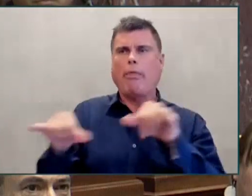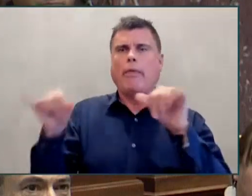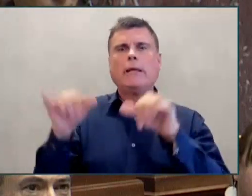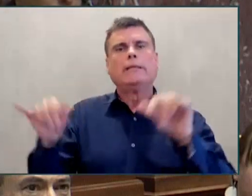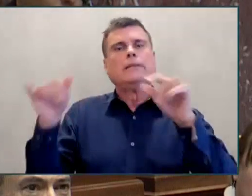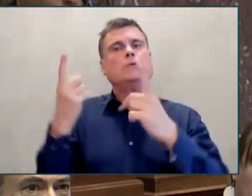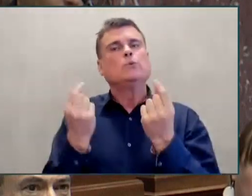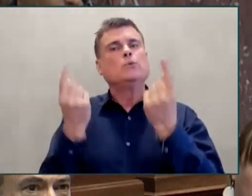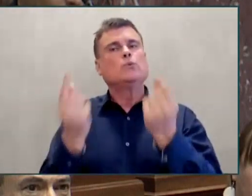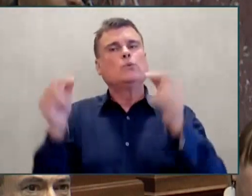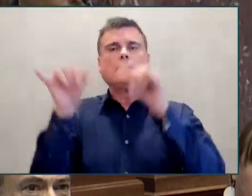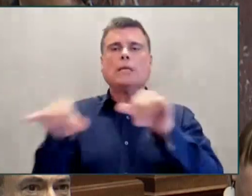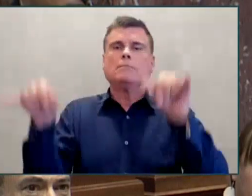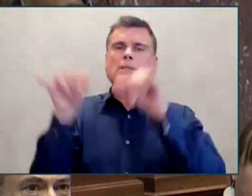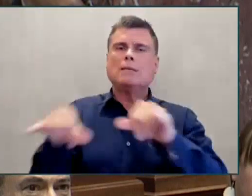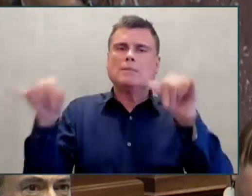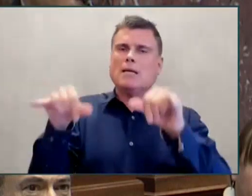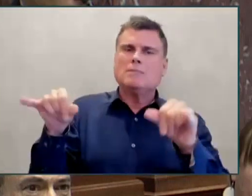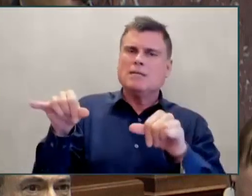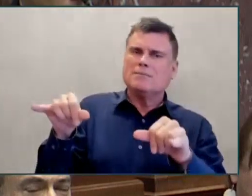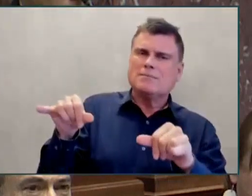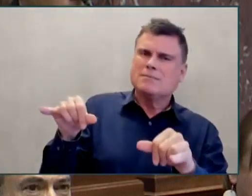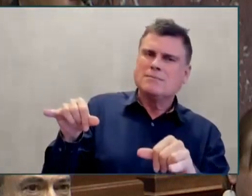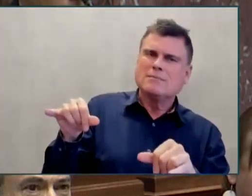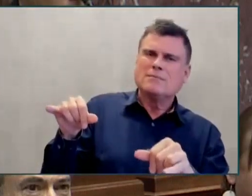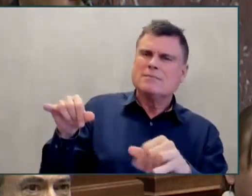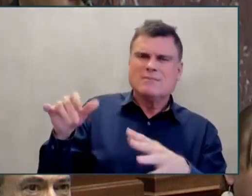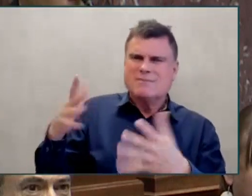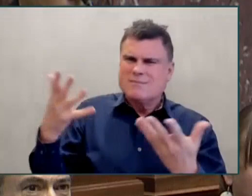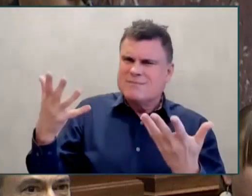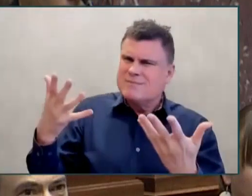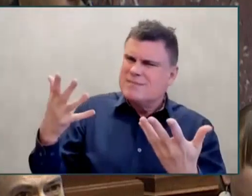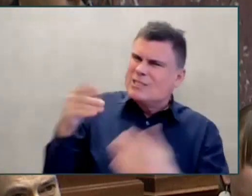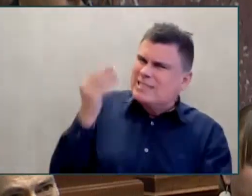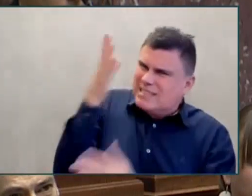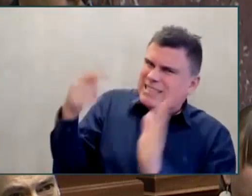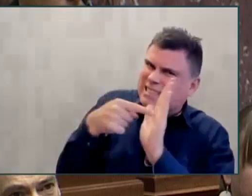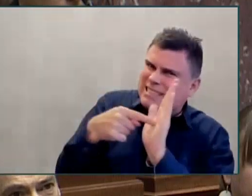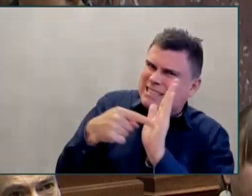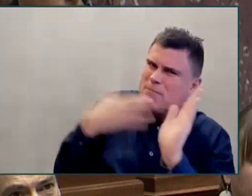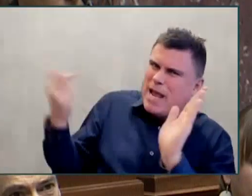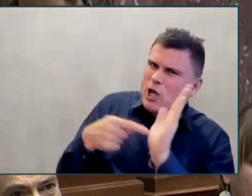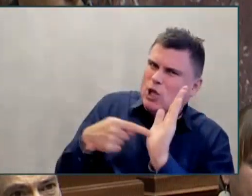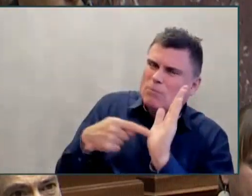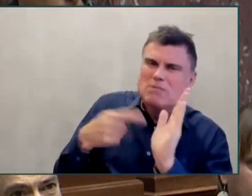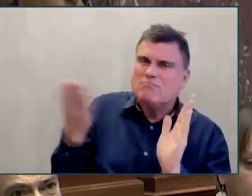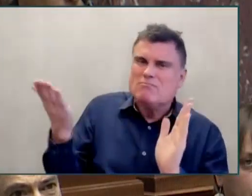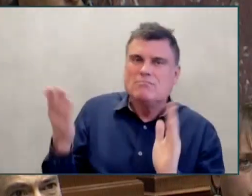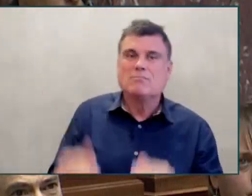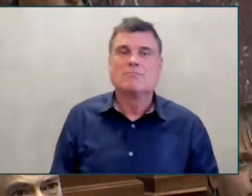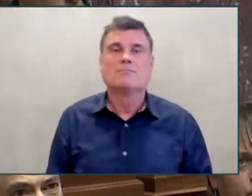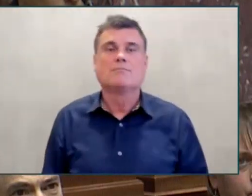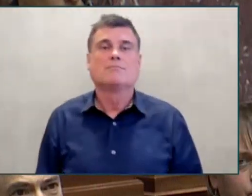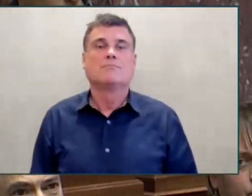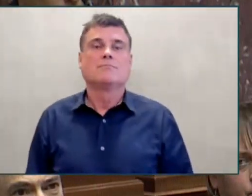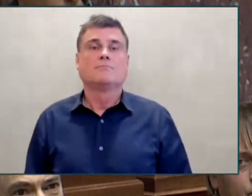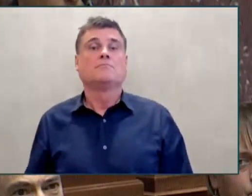Honourable of Mental Health and Addictions. Honourable you. Thank you, Mr. Speaker. And I thank the member for